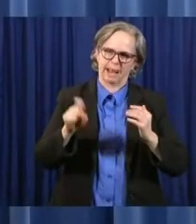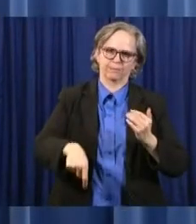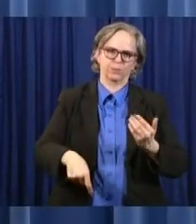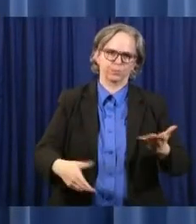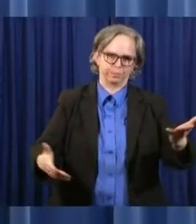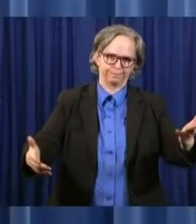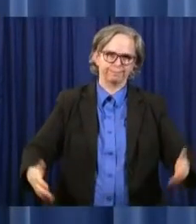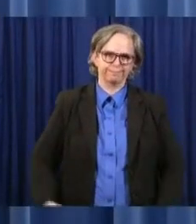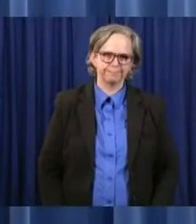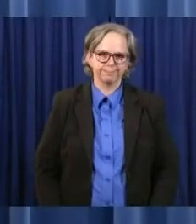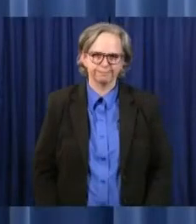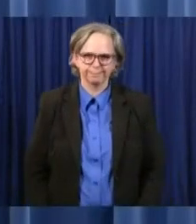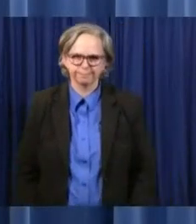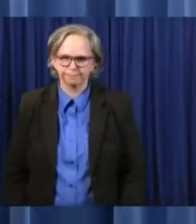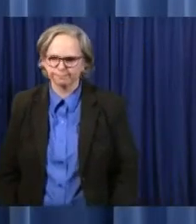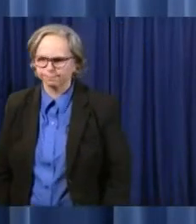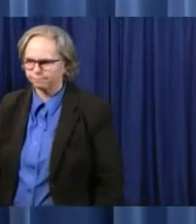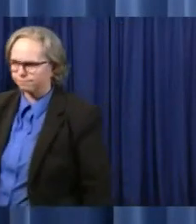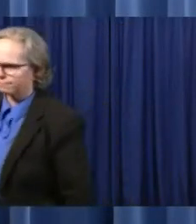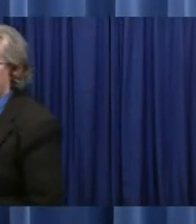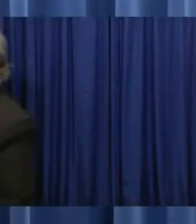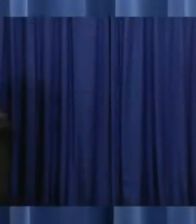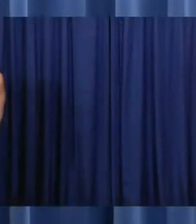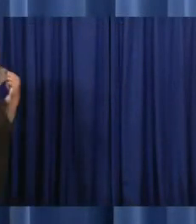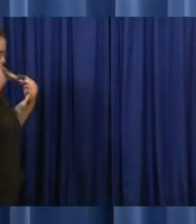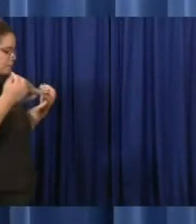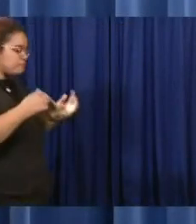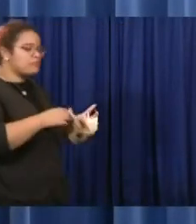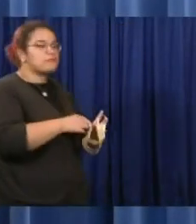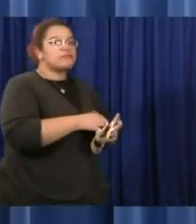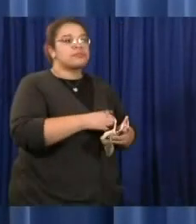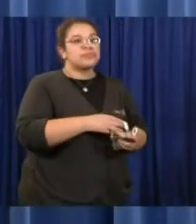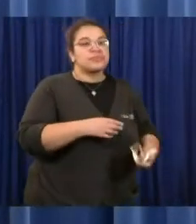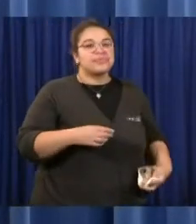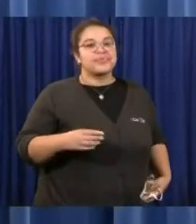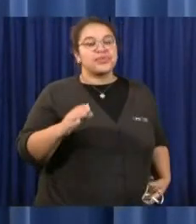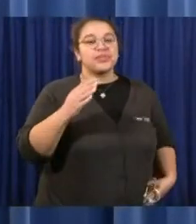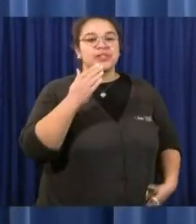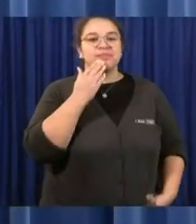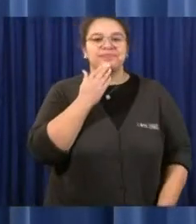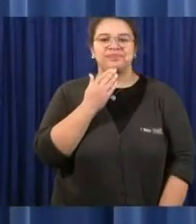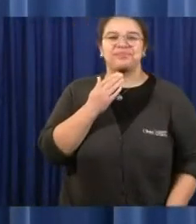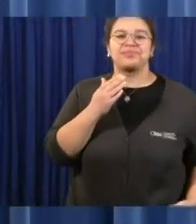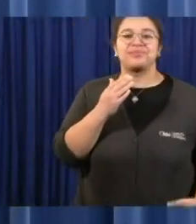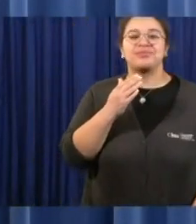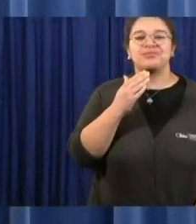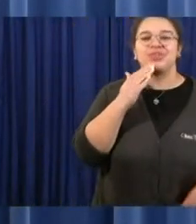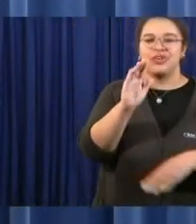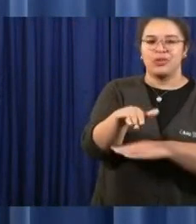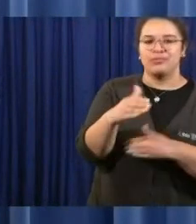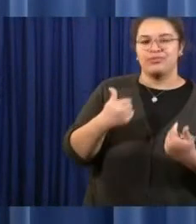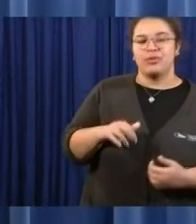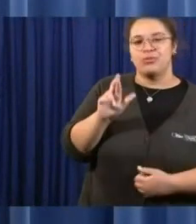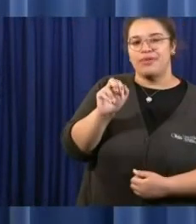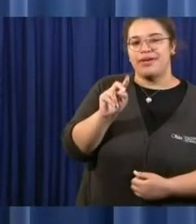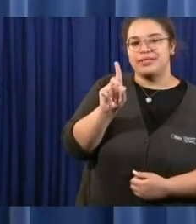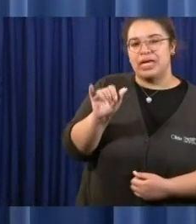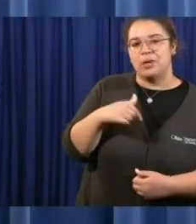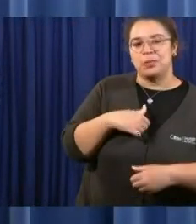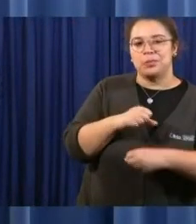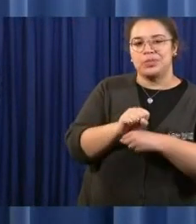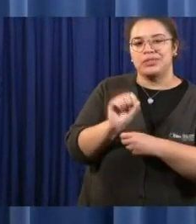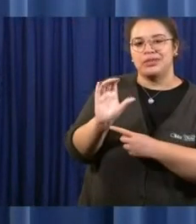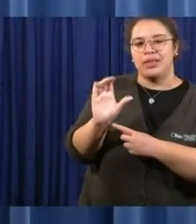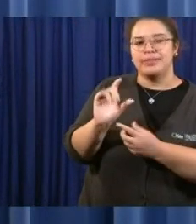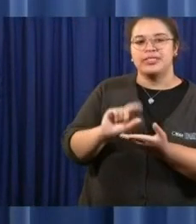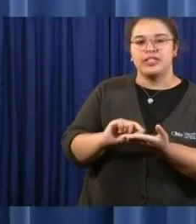Good afternoon, Governor Randy Ludlow with the Columbus Dispatch. Disregarding the next couple of months, because many agencies can deal